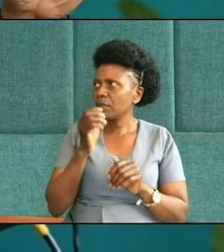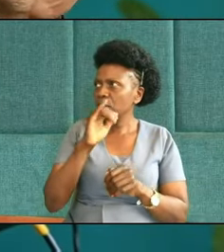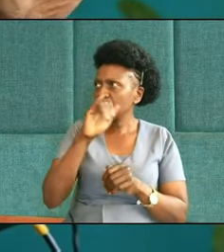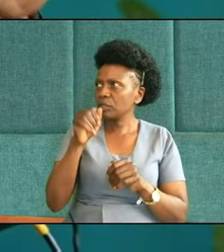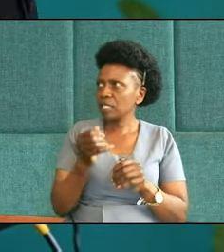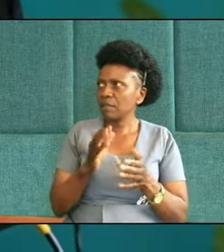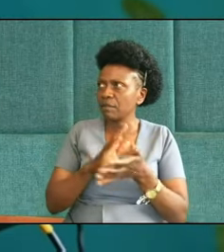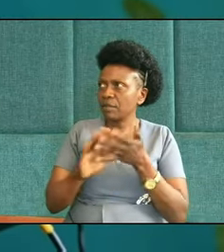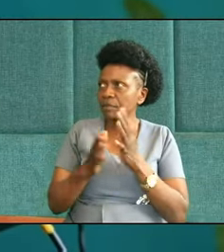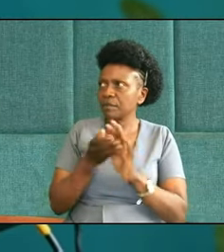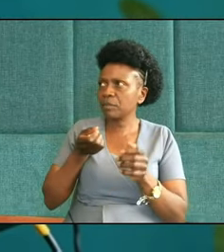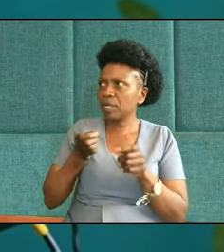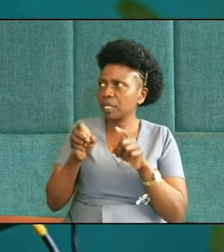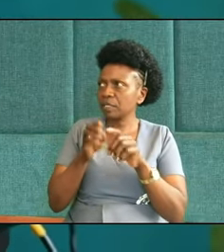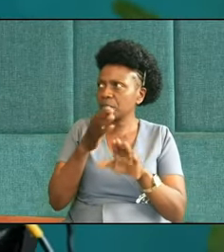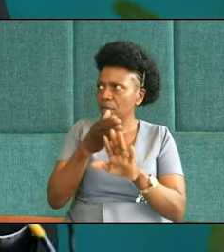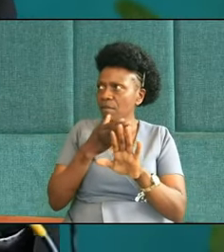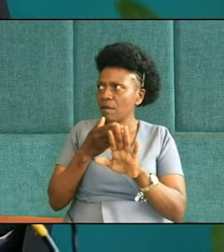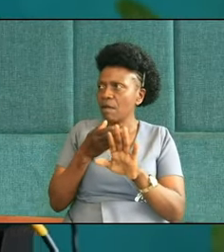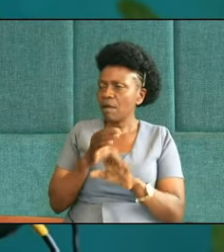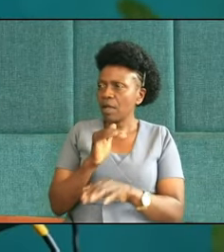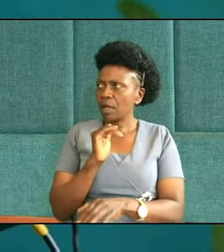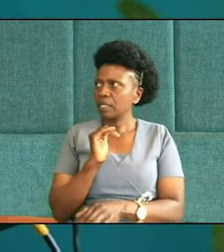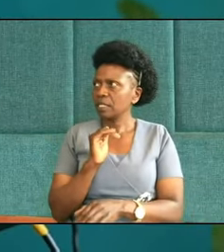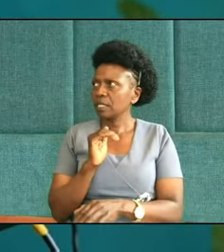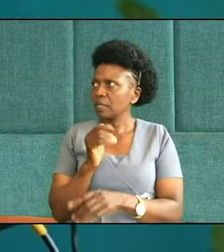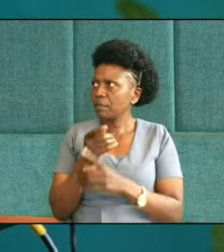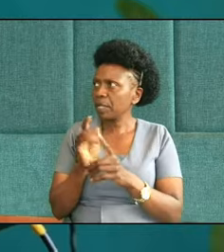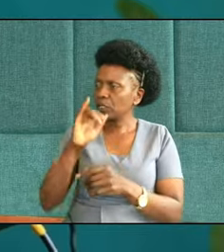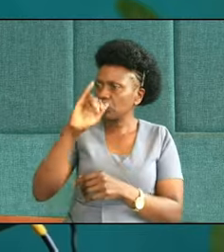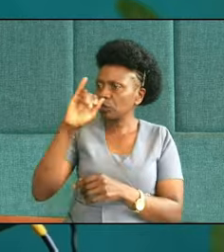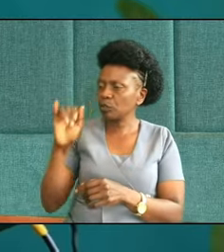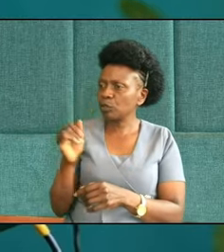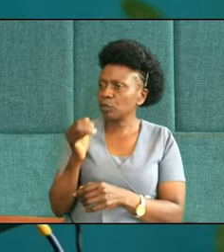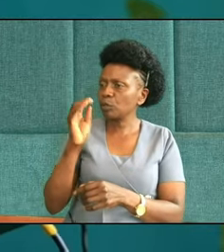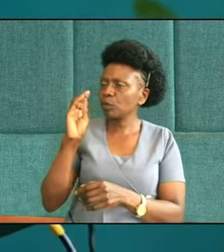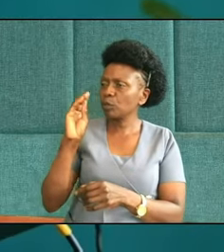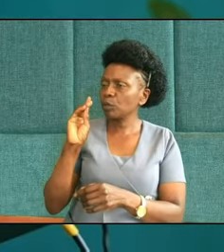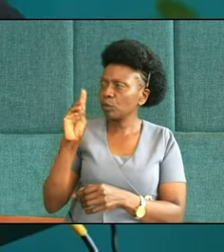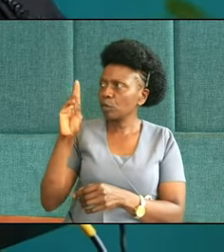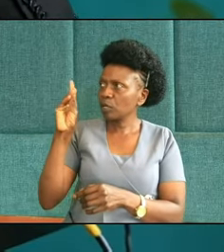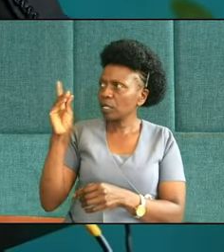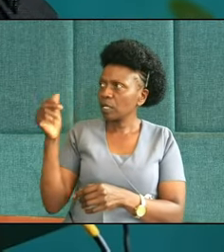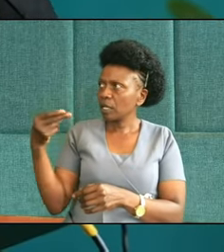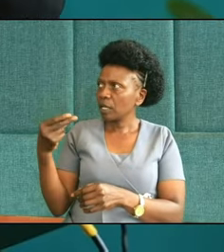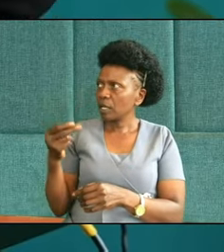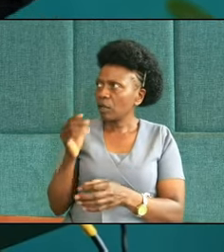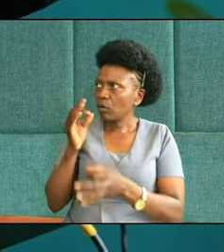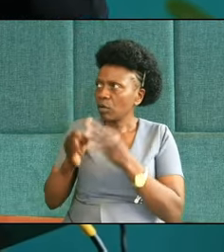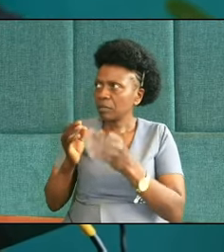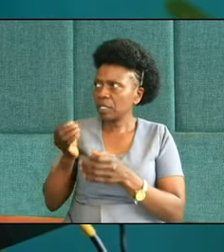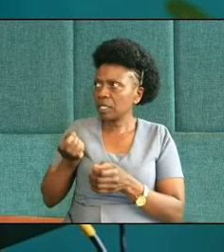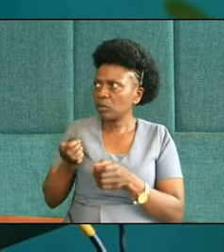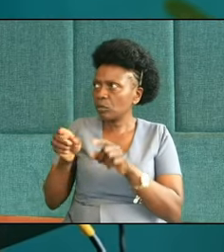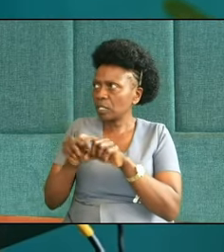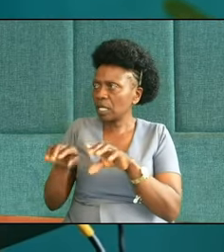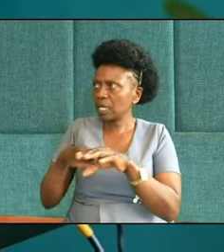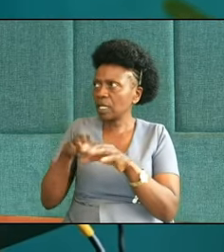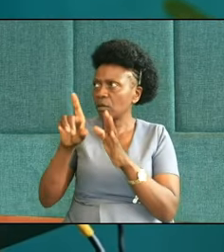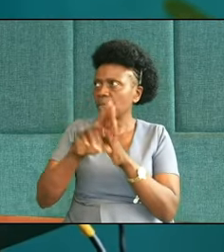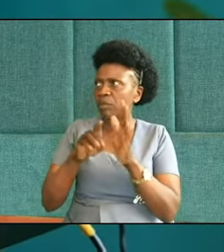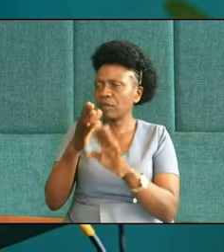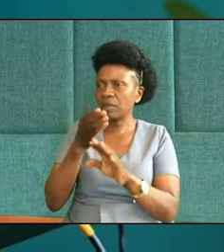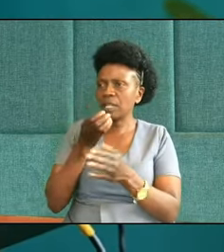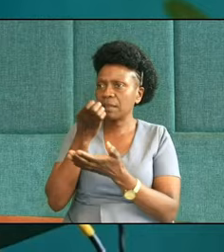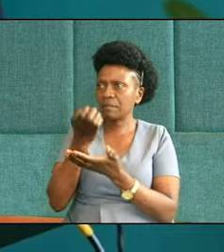Very interesting. And for those of you who are English majors, one day I dream of writing a book that's a little play on